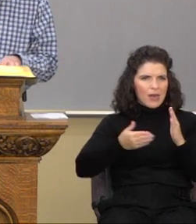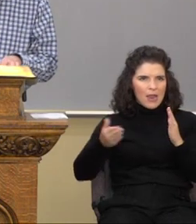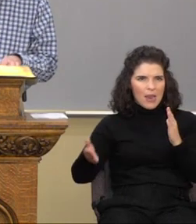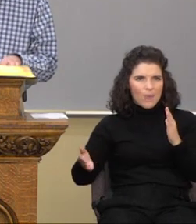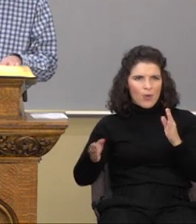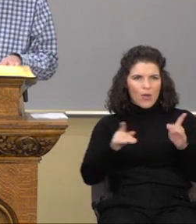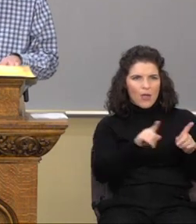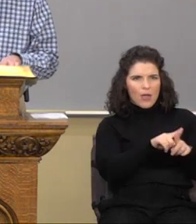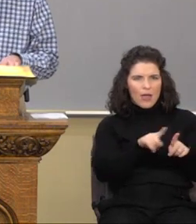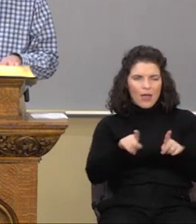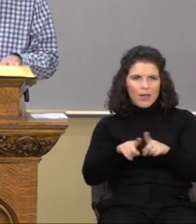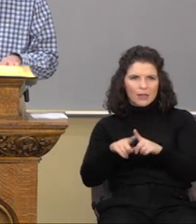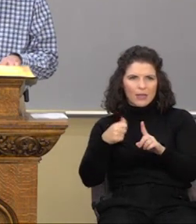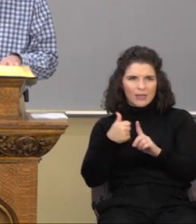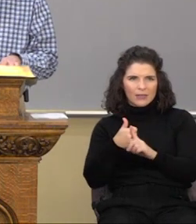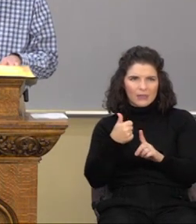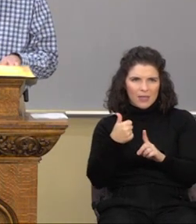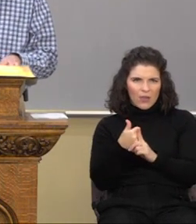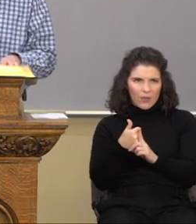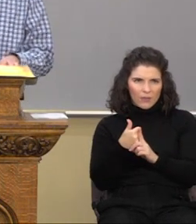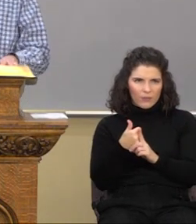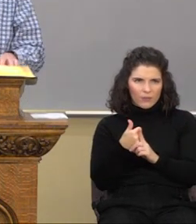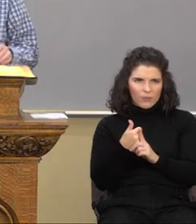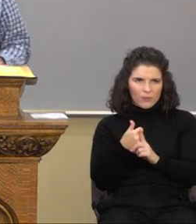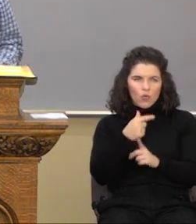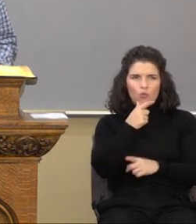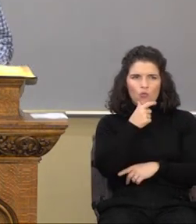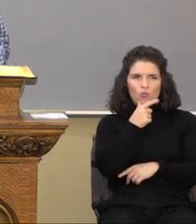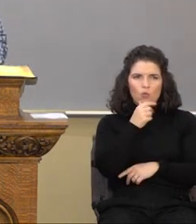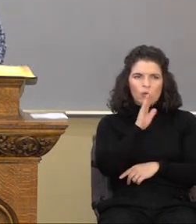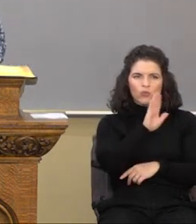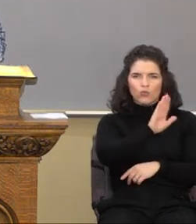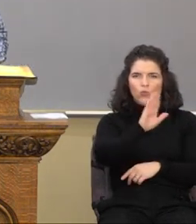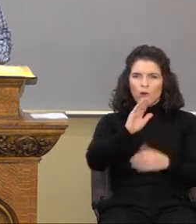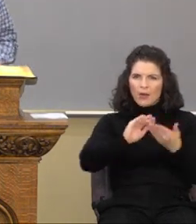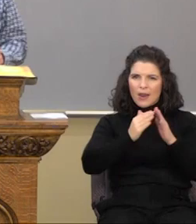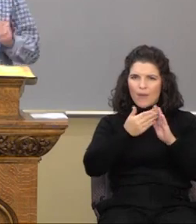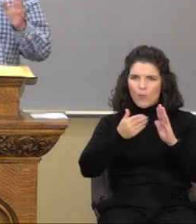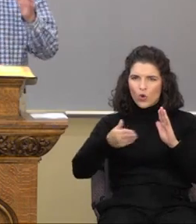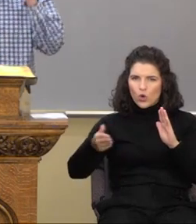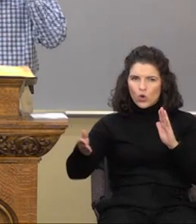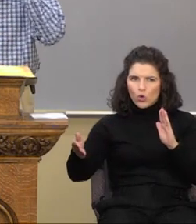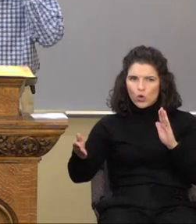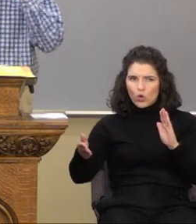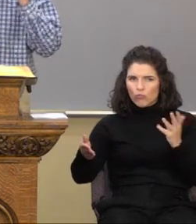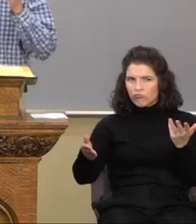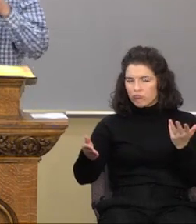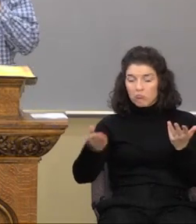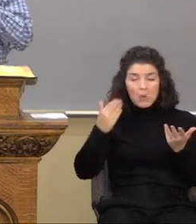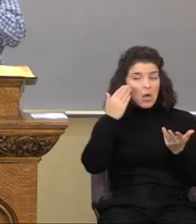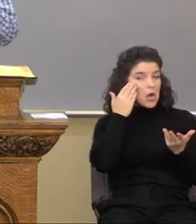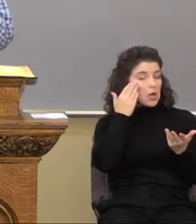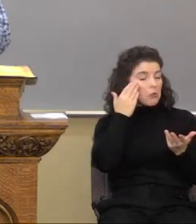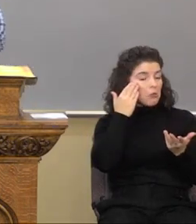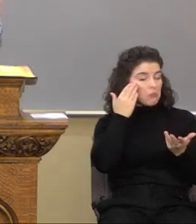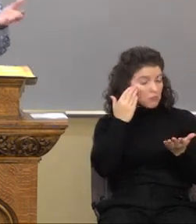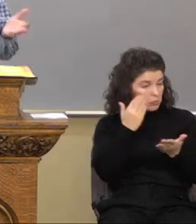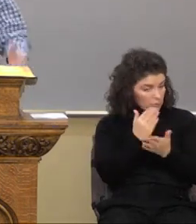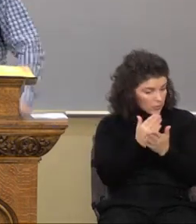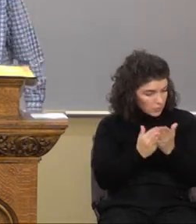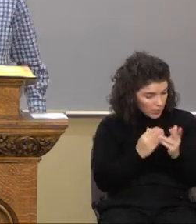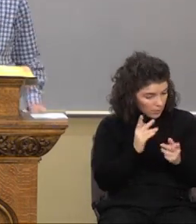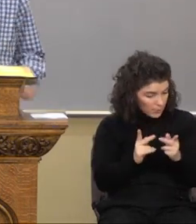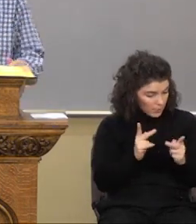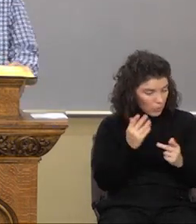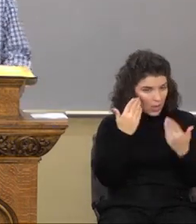thyself. Who's your neighbor? Now, I know there are some people that they, I don't know